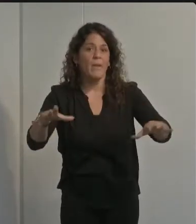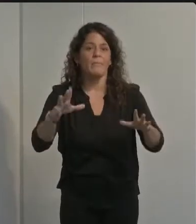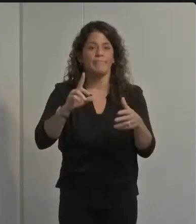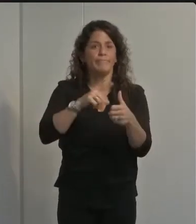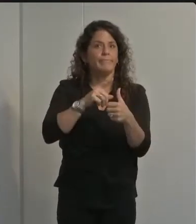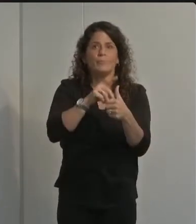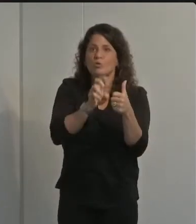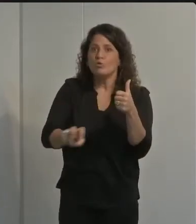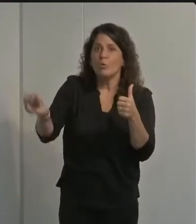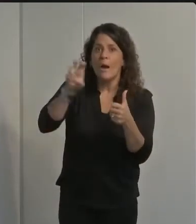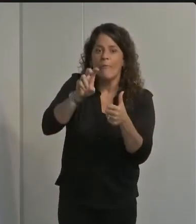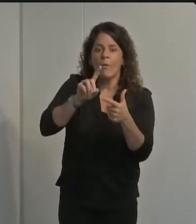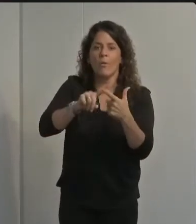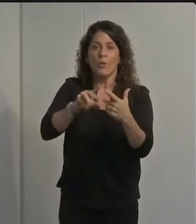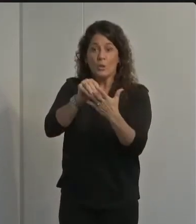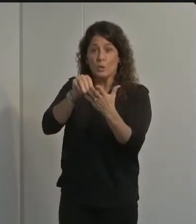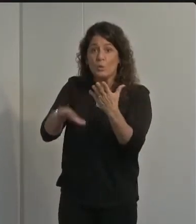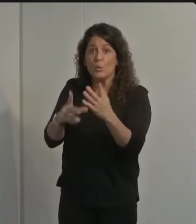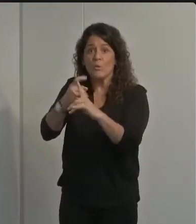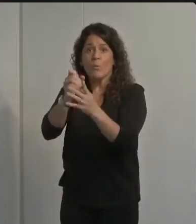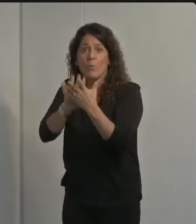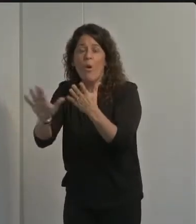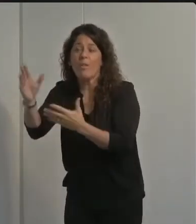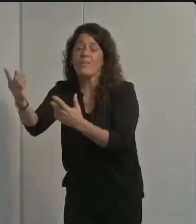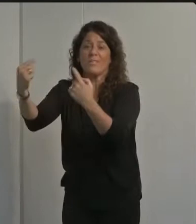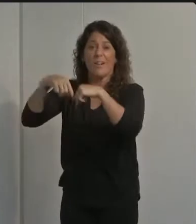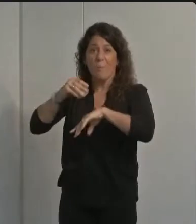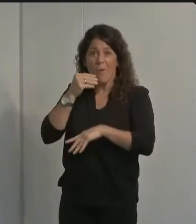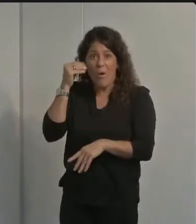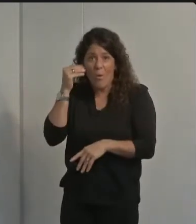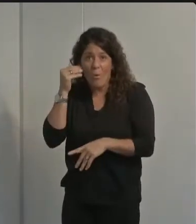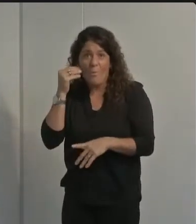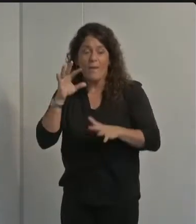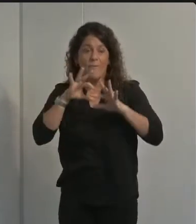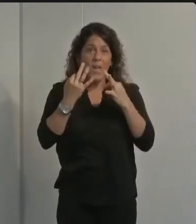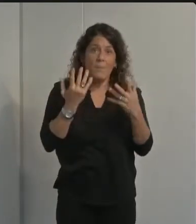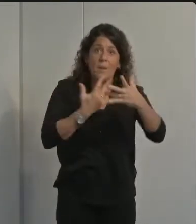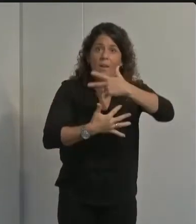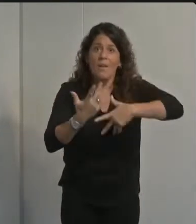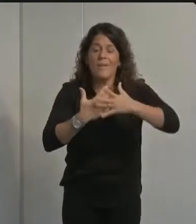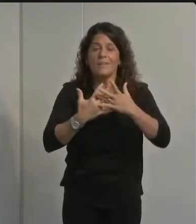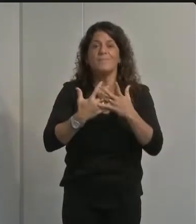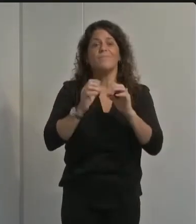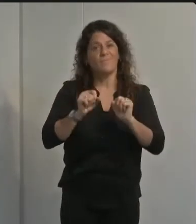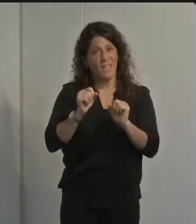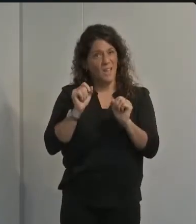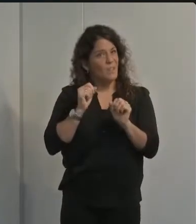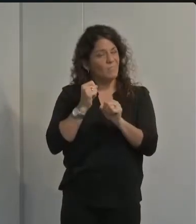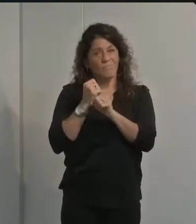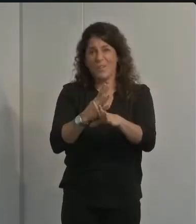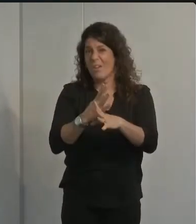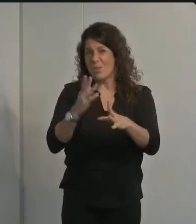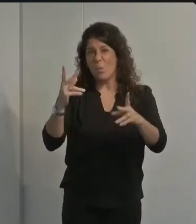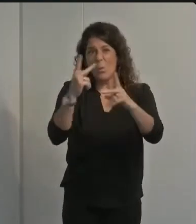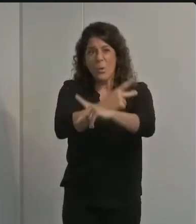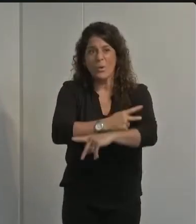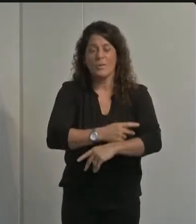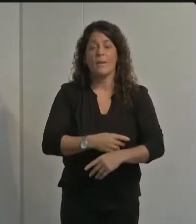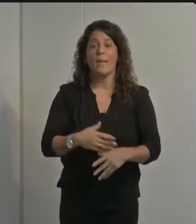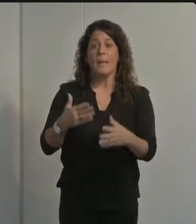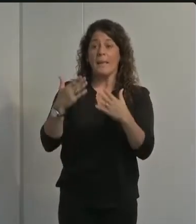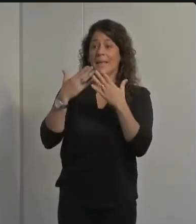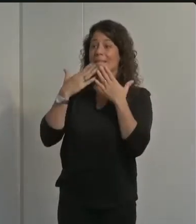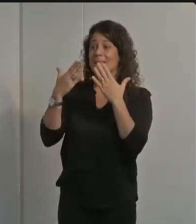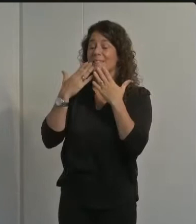gatherings could fuel the spread of the virus in the united states thanksgiving is usually one of the busiest weekends for travel